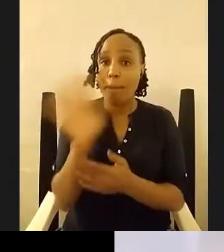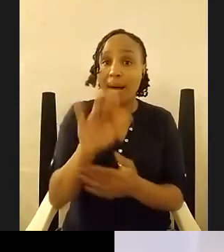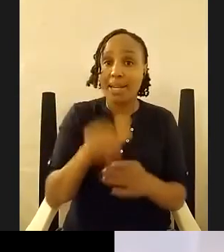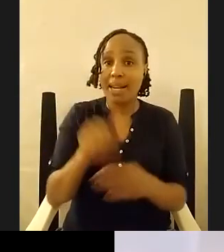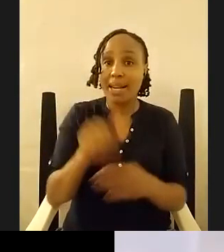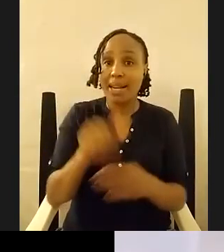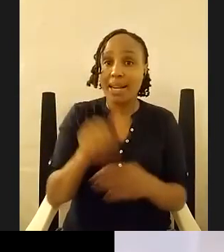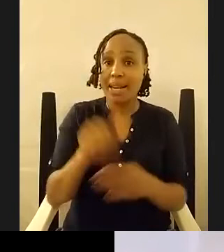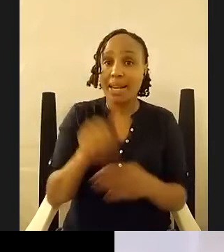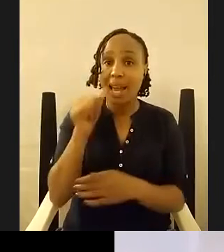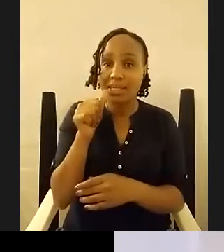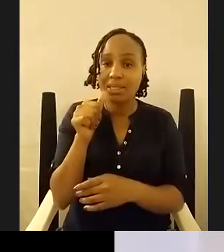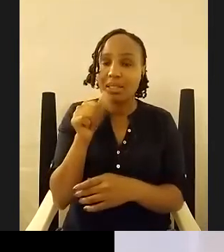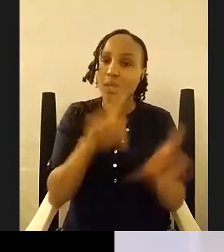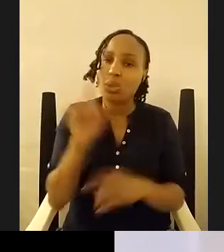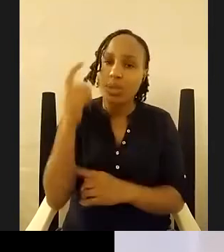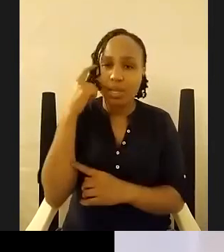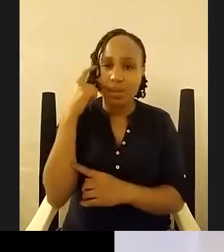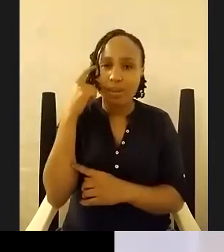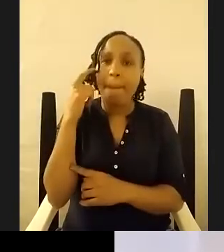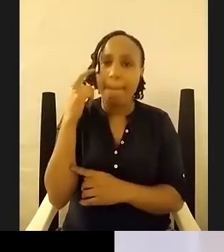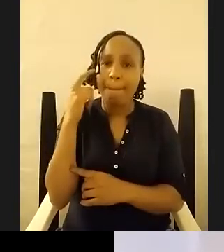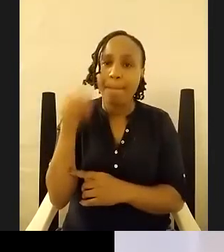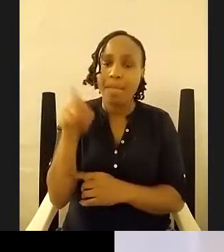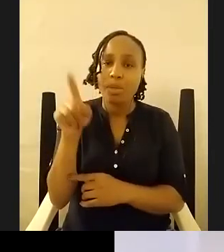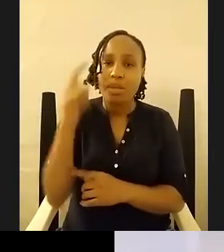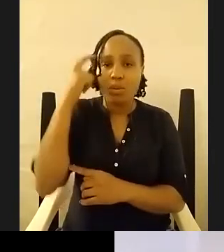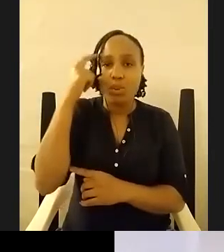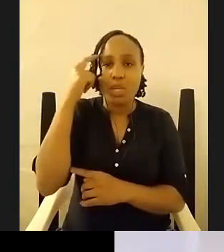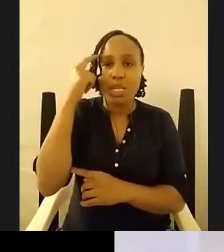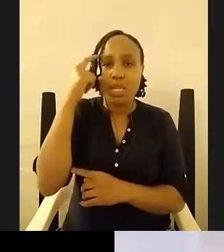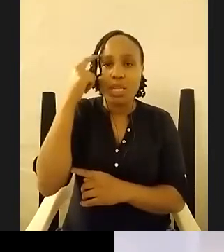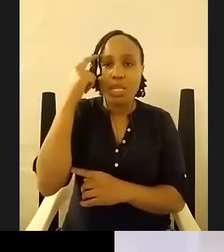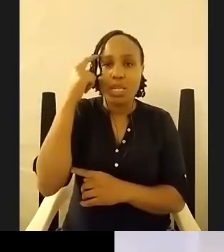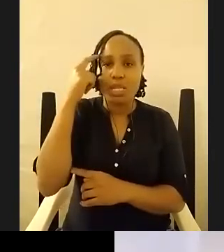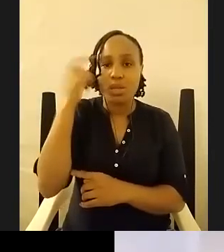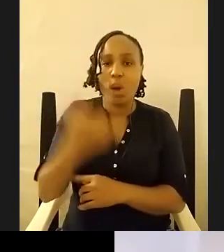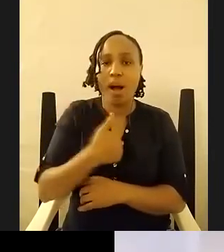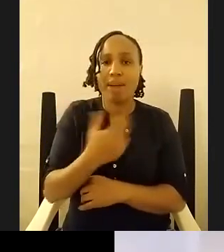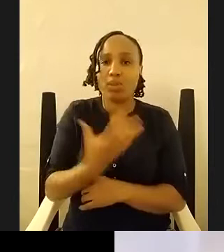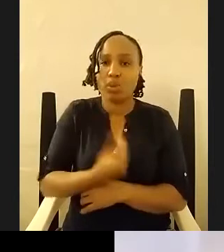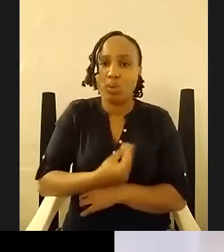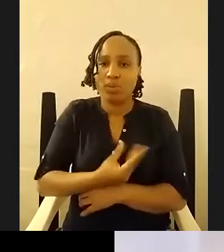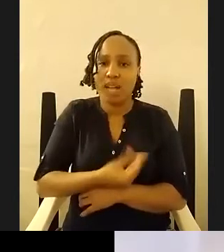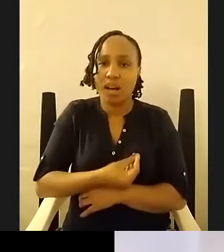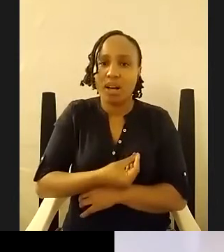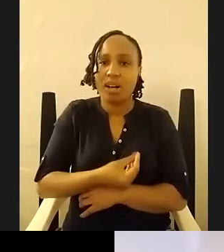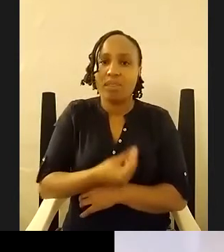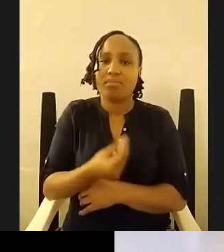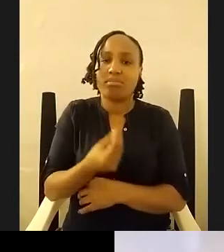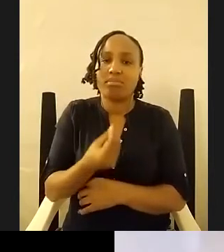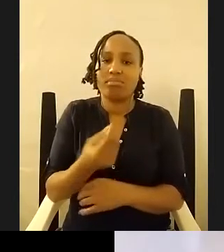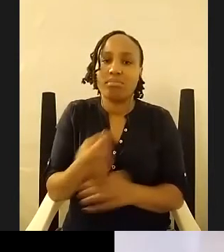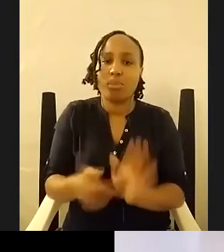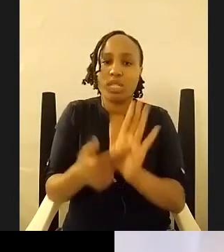yeah do you think you'll um have a softer or a softer portrayal of the places that you might call home